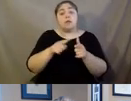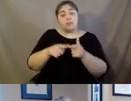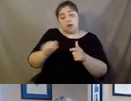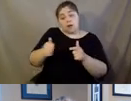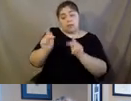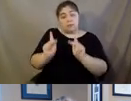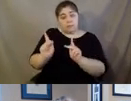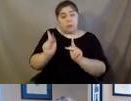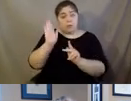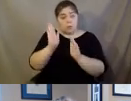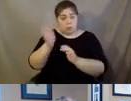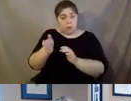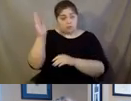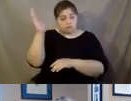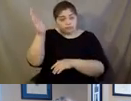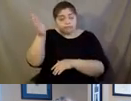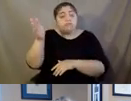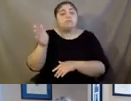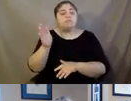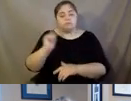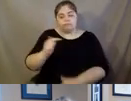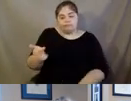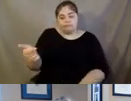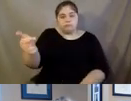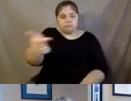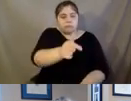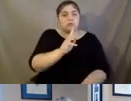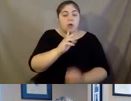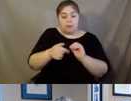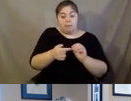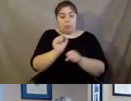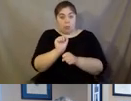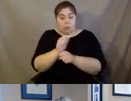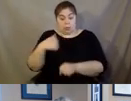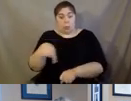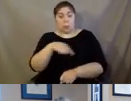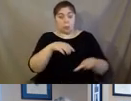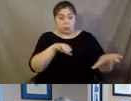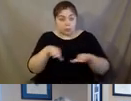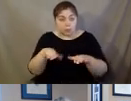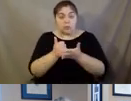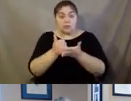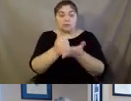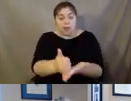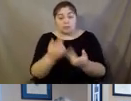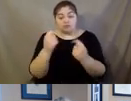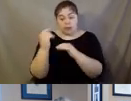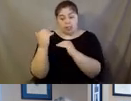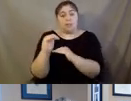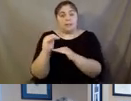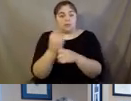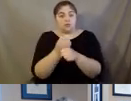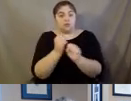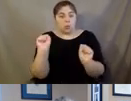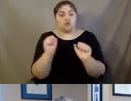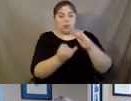are each going to take some time to talk to you a little bit about the work that we do to help mitigate and decrease social isolation and